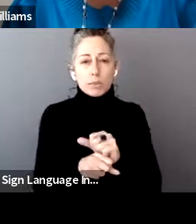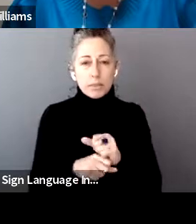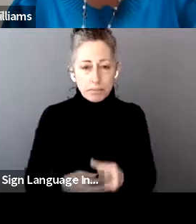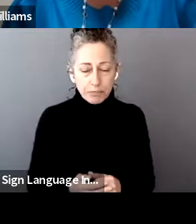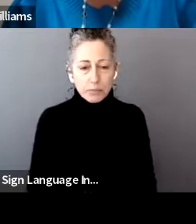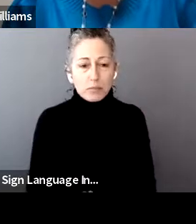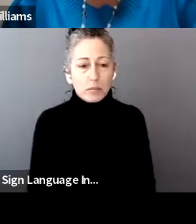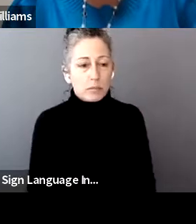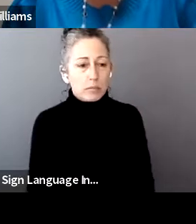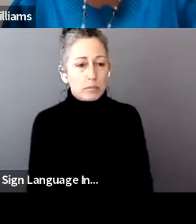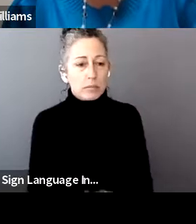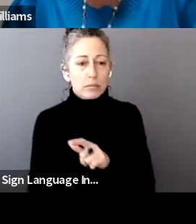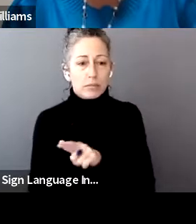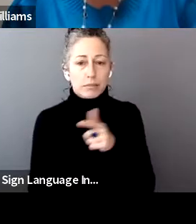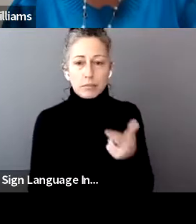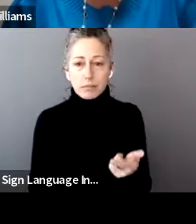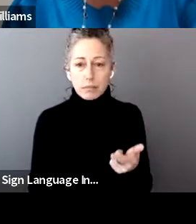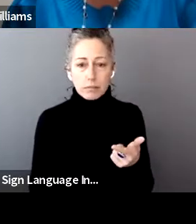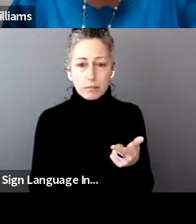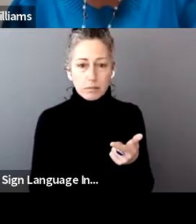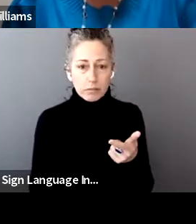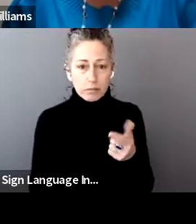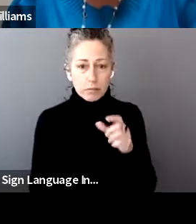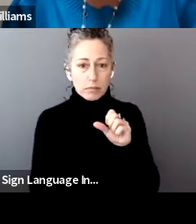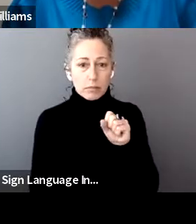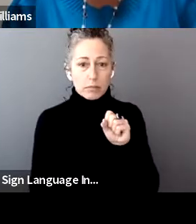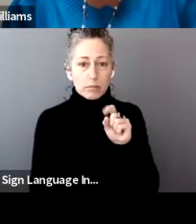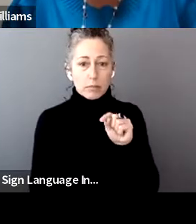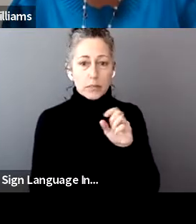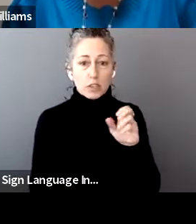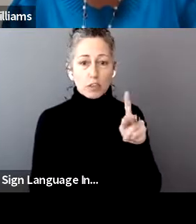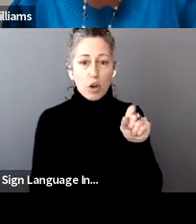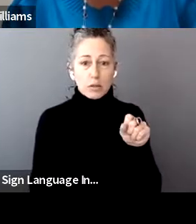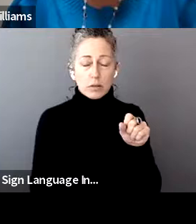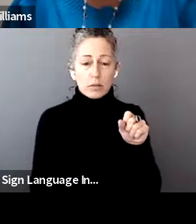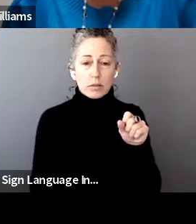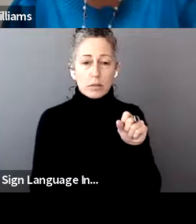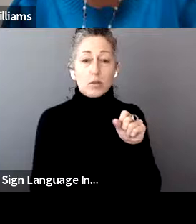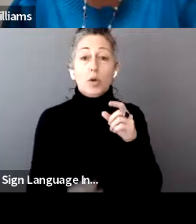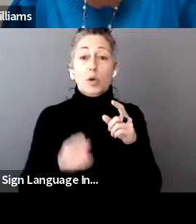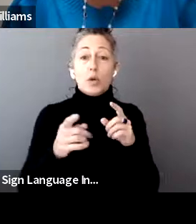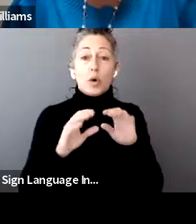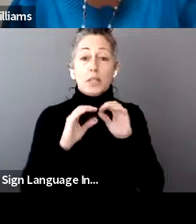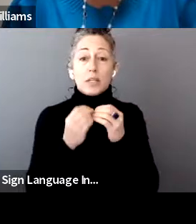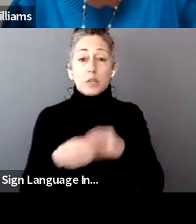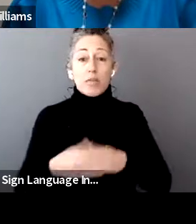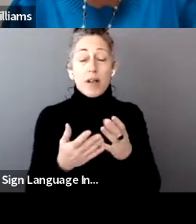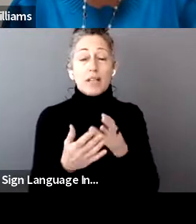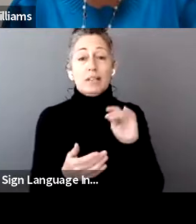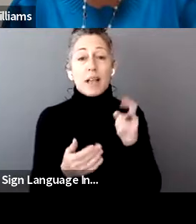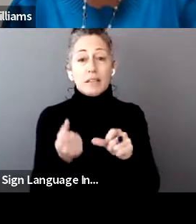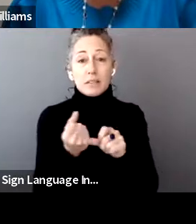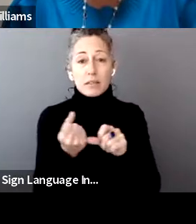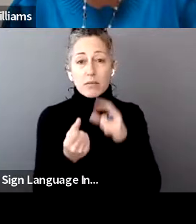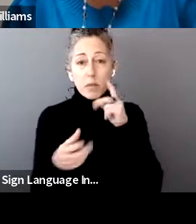Ms. Starks, your organization provides tax assistance to individuals. Can you tell us